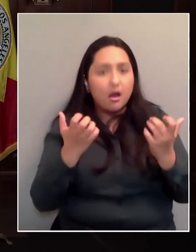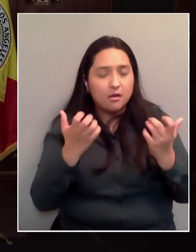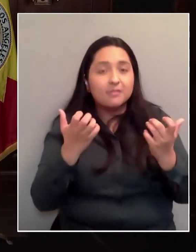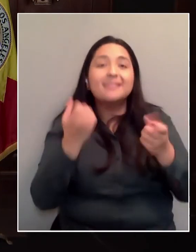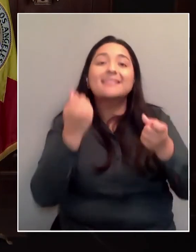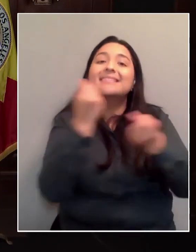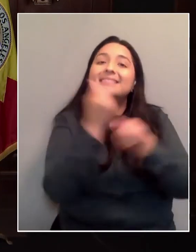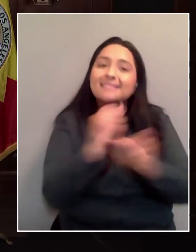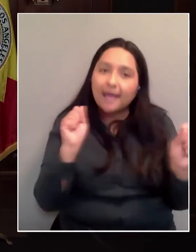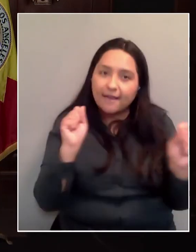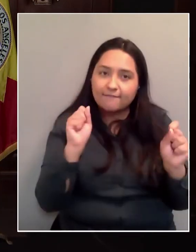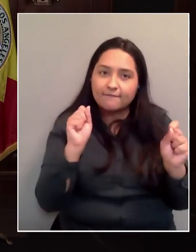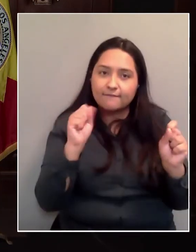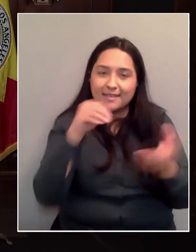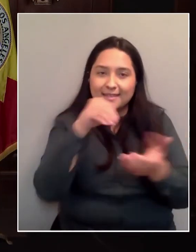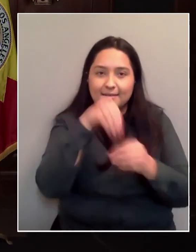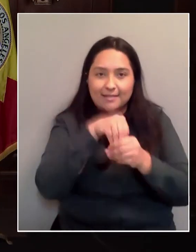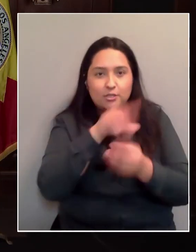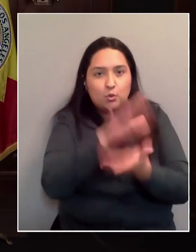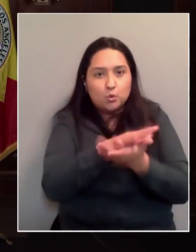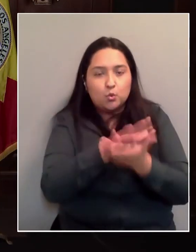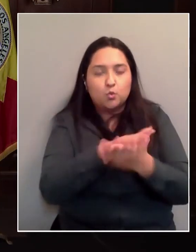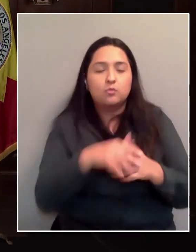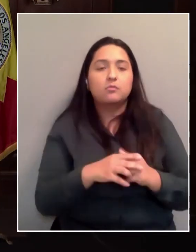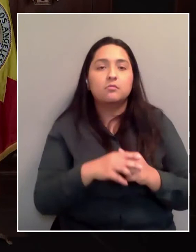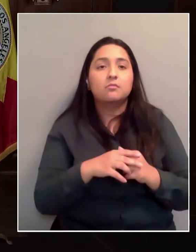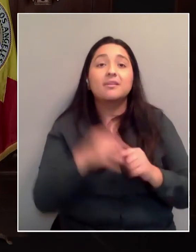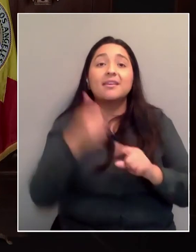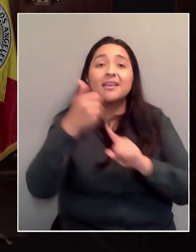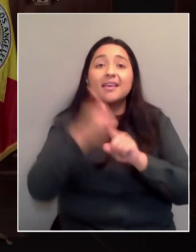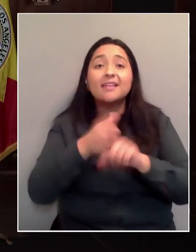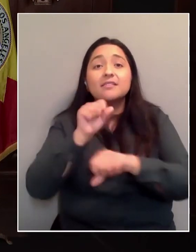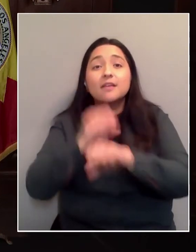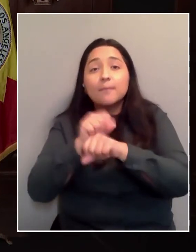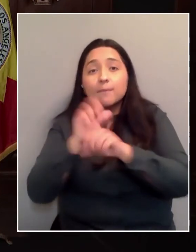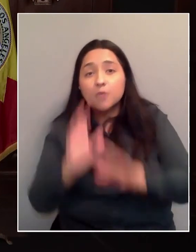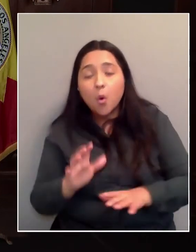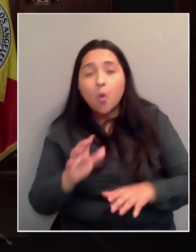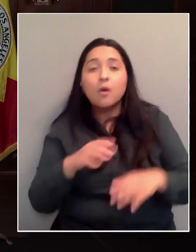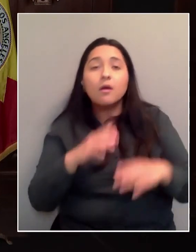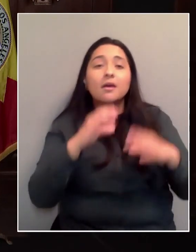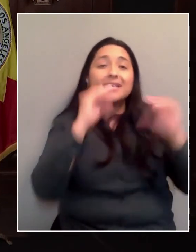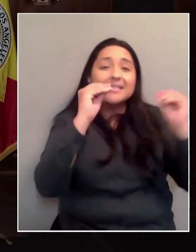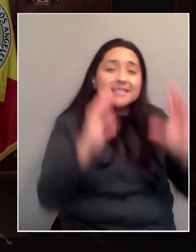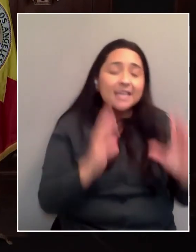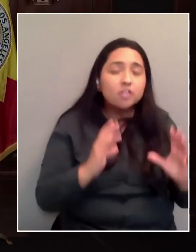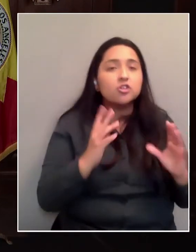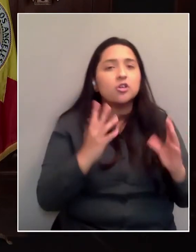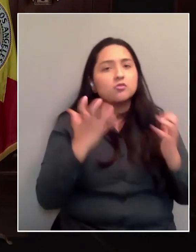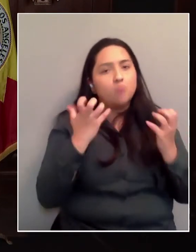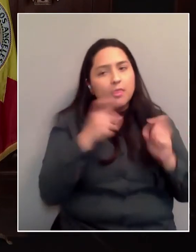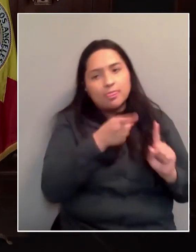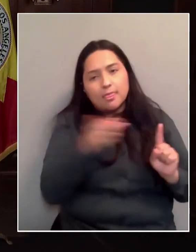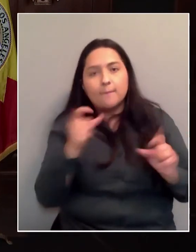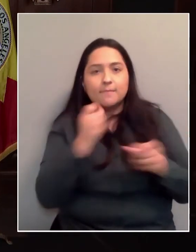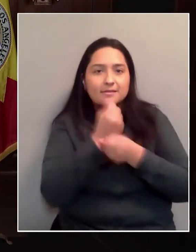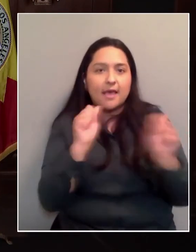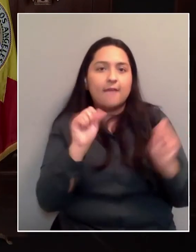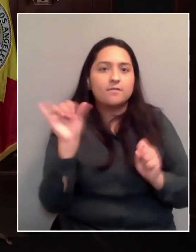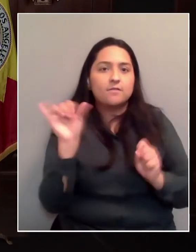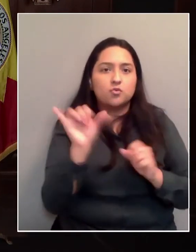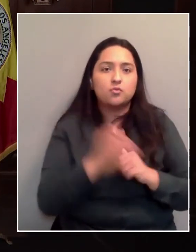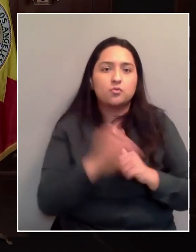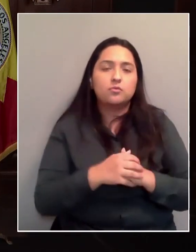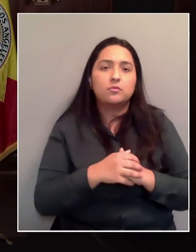And I want every school worker, including teachers, to be safe as well. We can't have perfection.